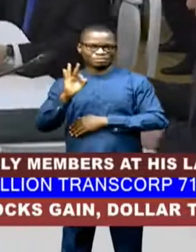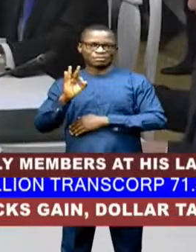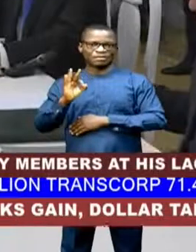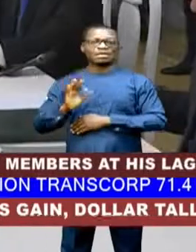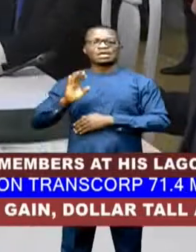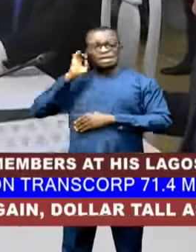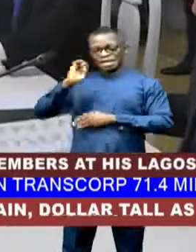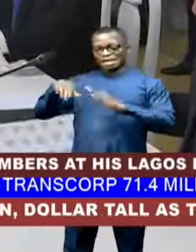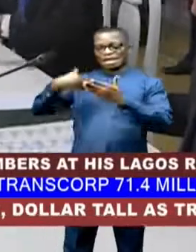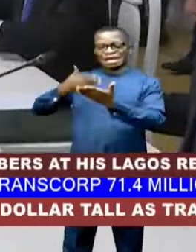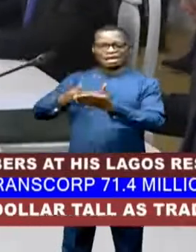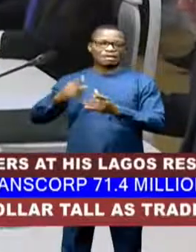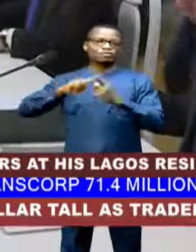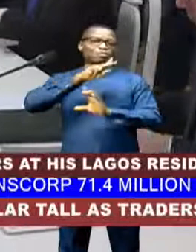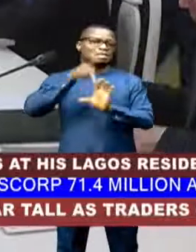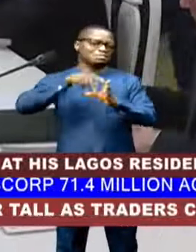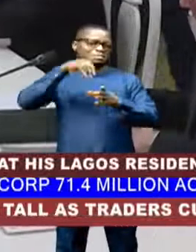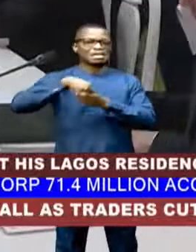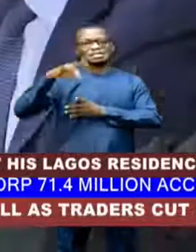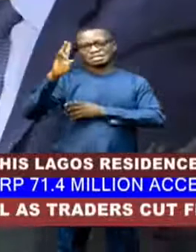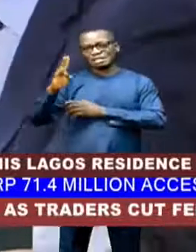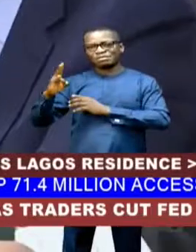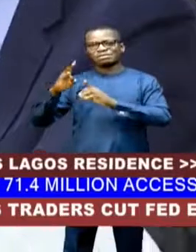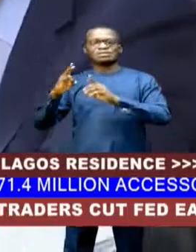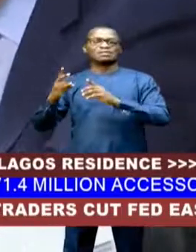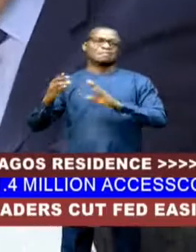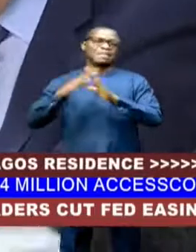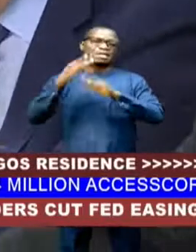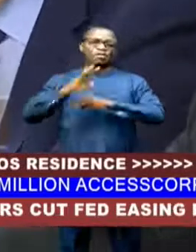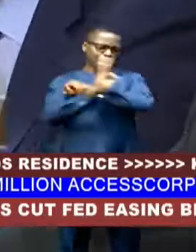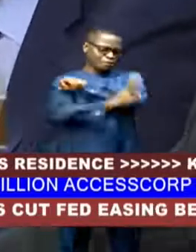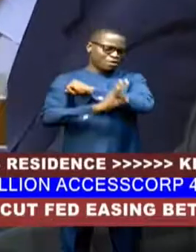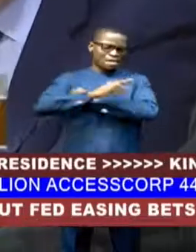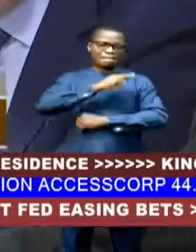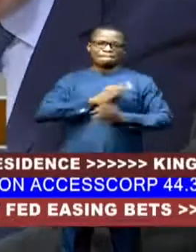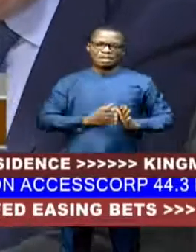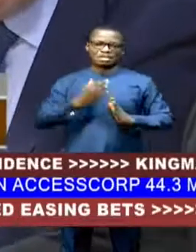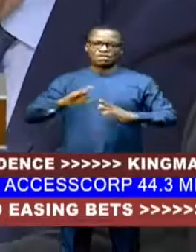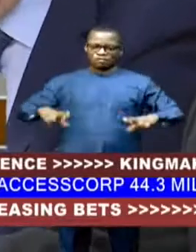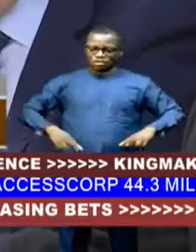Minsk on Thursday to participate in the seventh meeting of the foreign ministers of Russia, Kazakhstan,